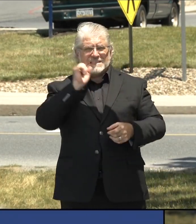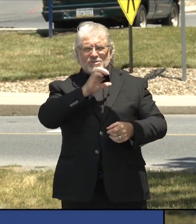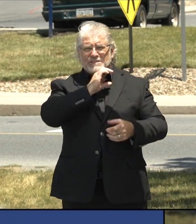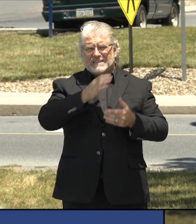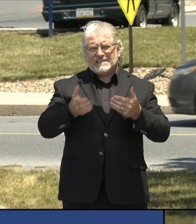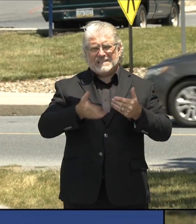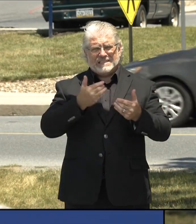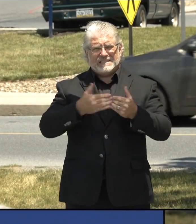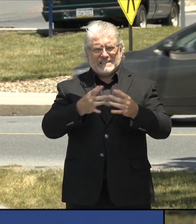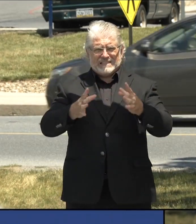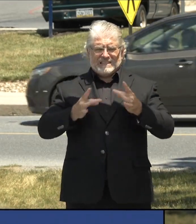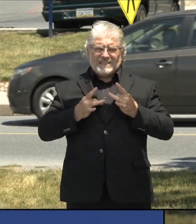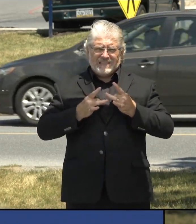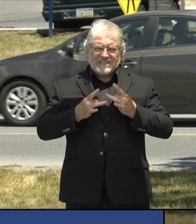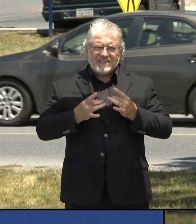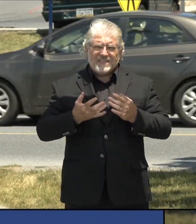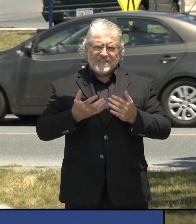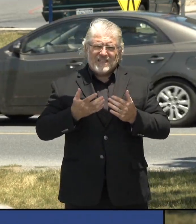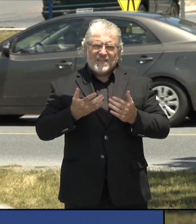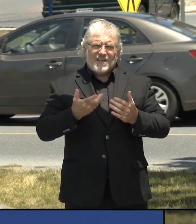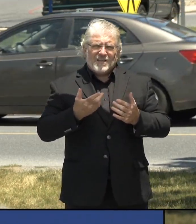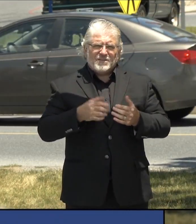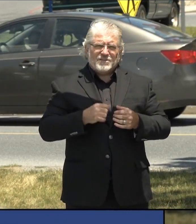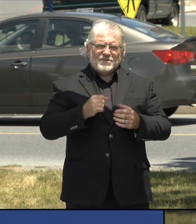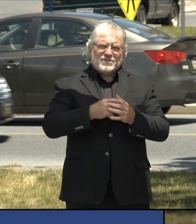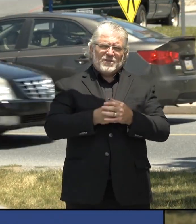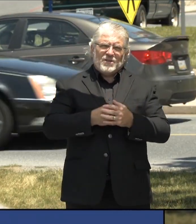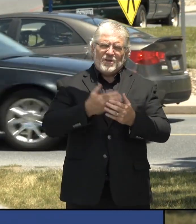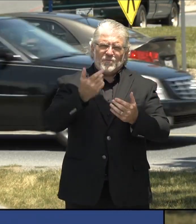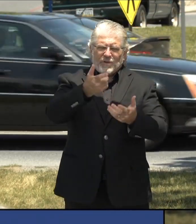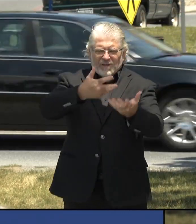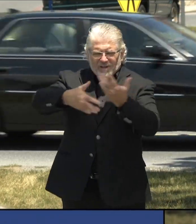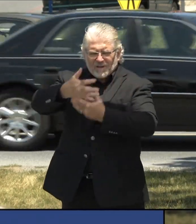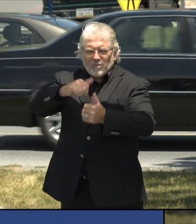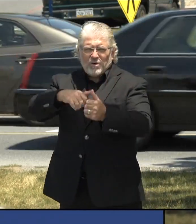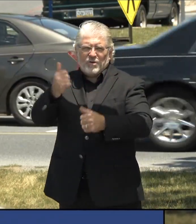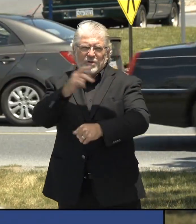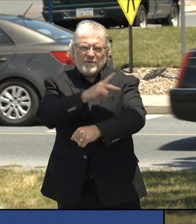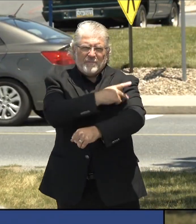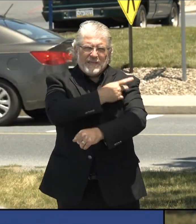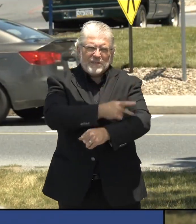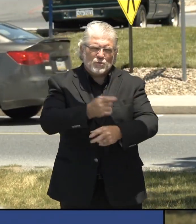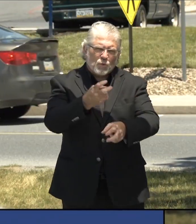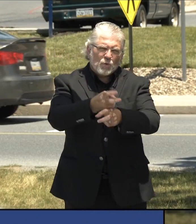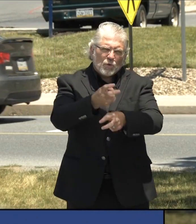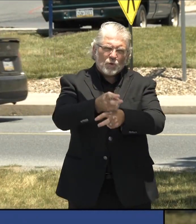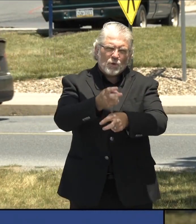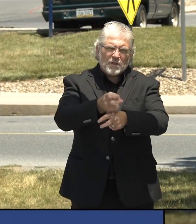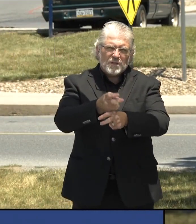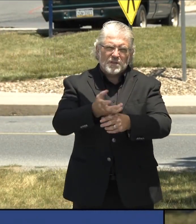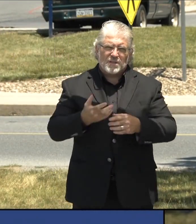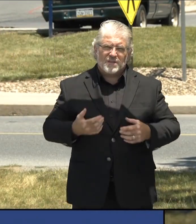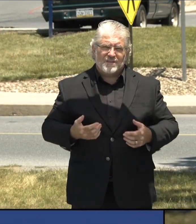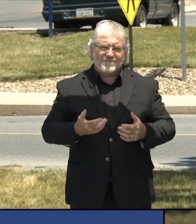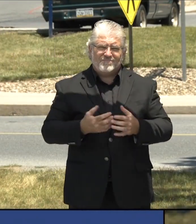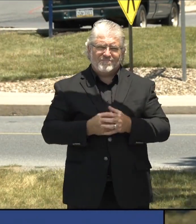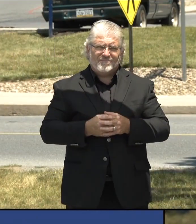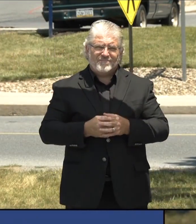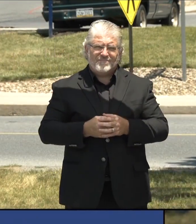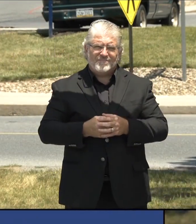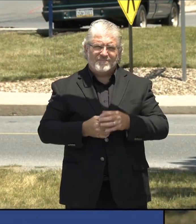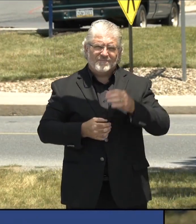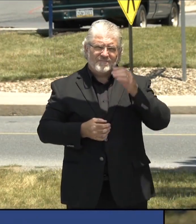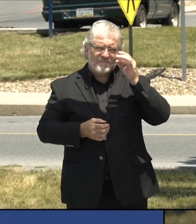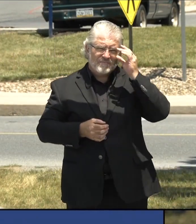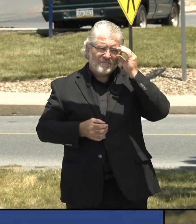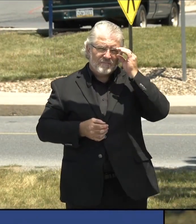much fewer patients that have gotten very ill. So I think that there are a number of different reasons. Um, I would love to think that the virus is becoming